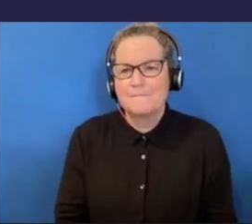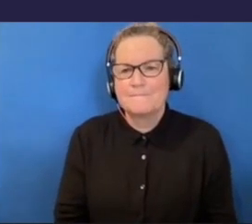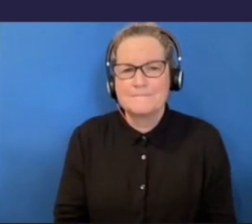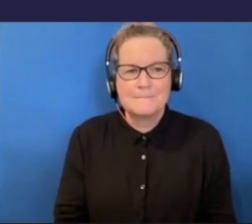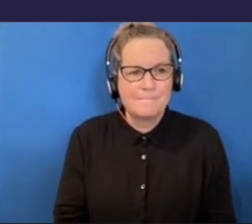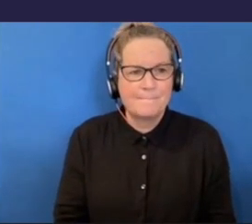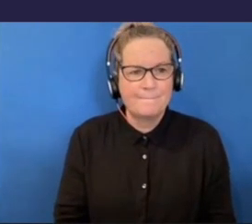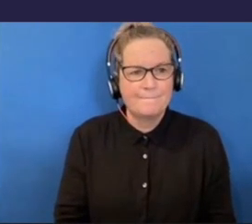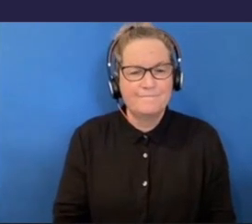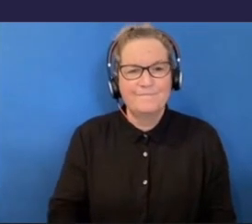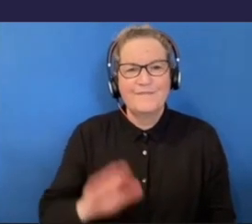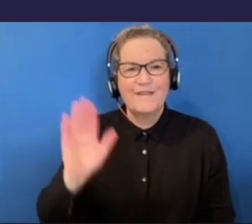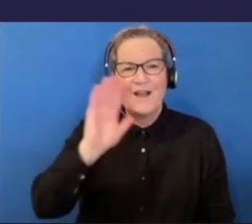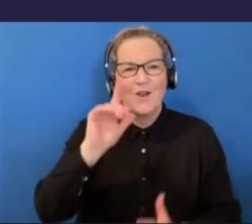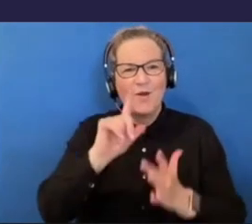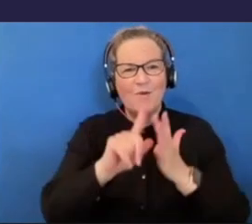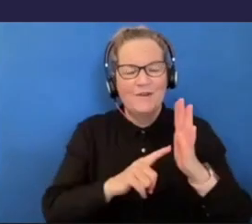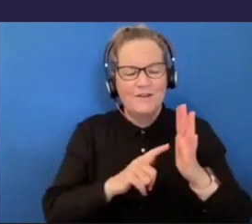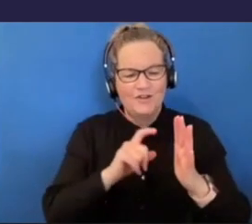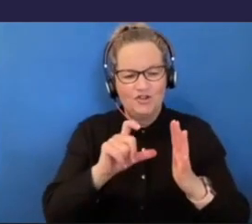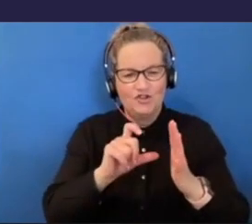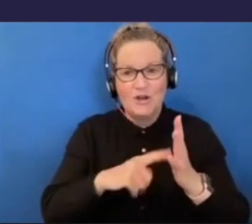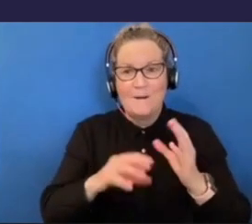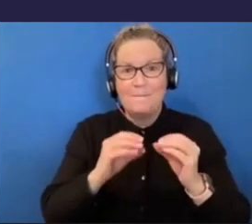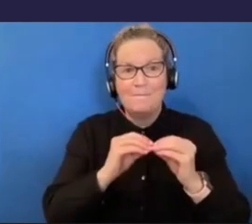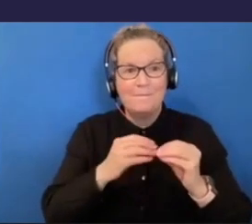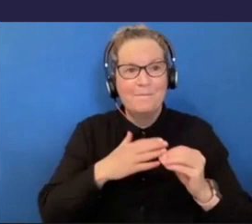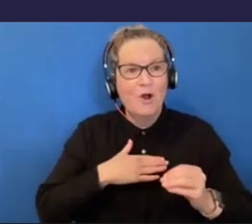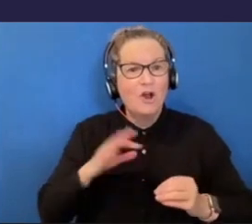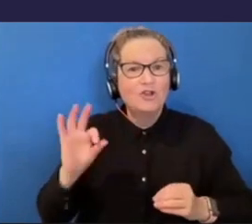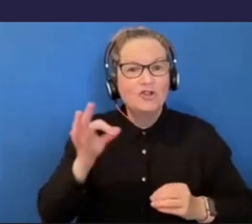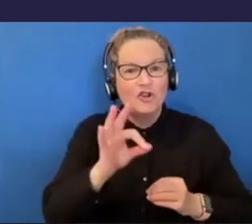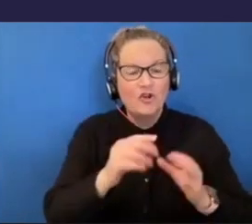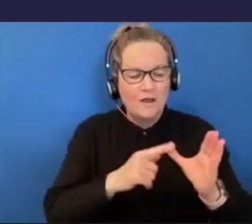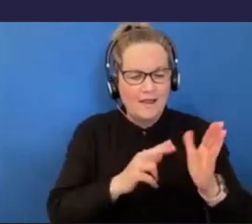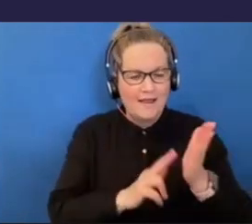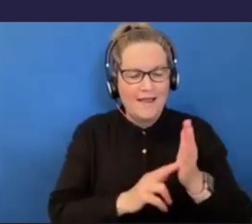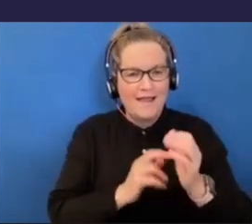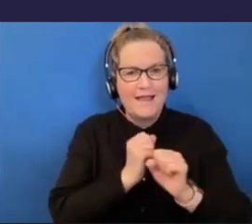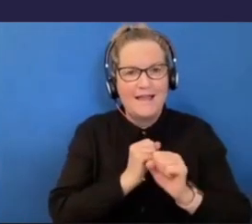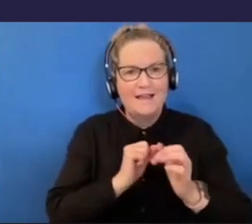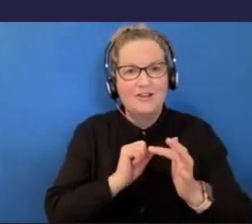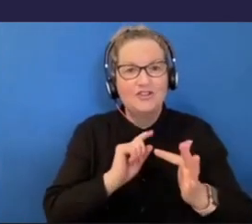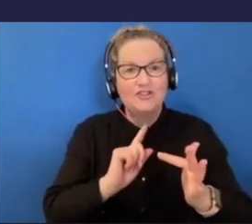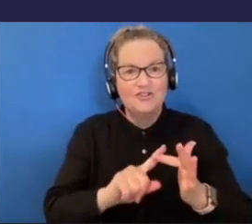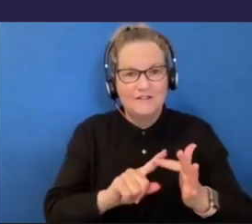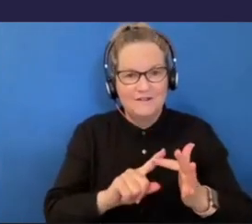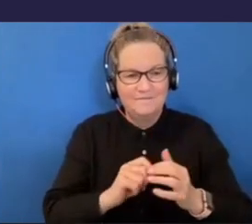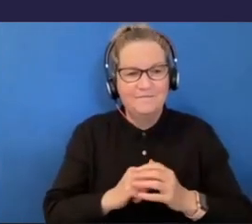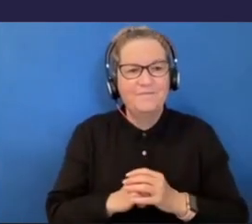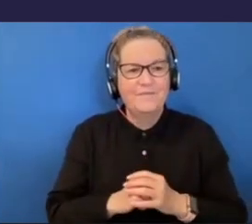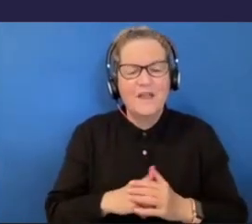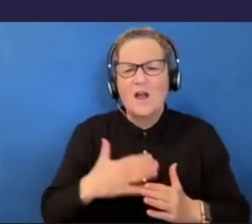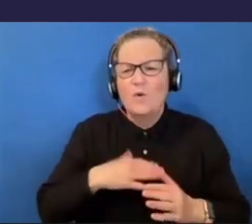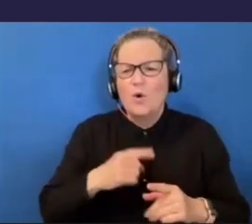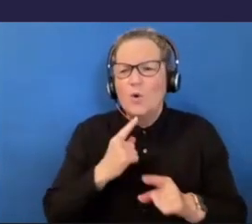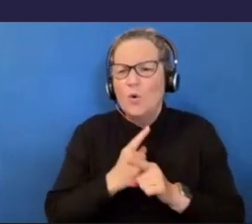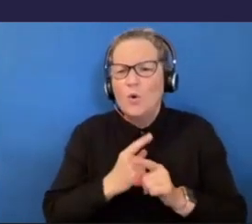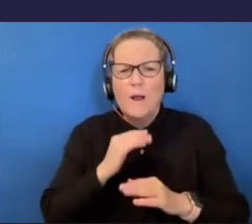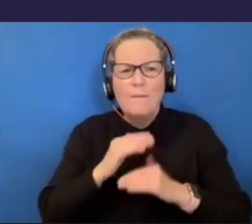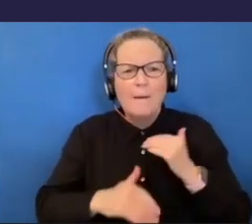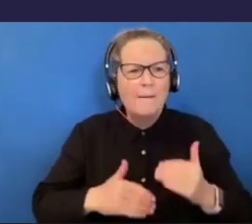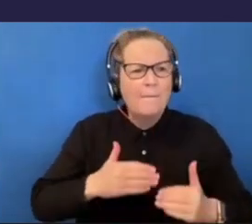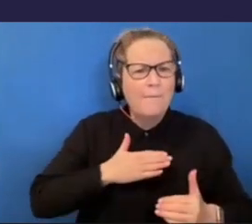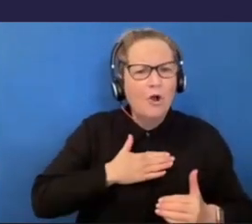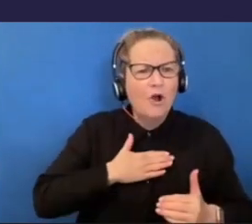Hi I'm Jacob and this is my dog Angie. I'd like to talk to you all about how I live in my home my